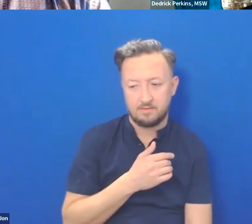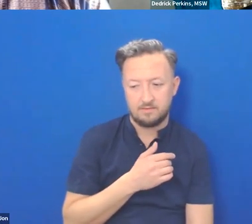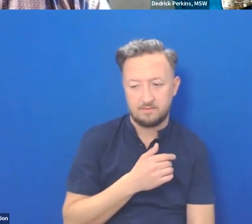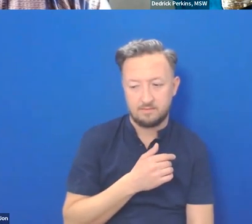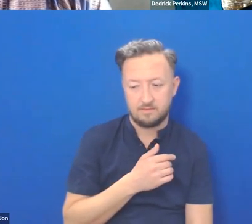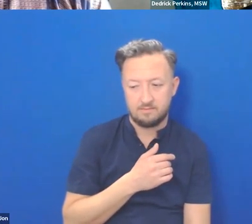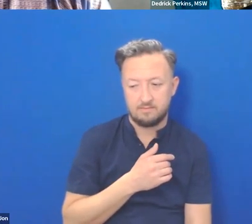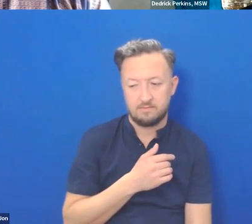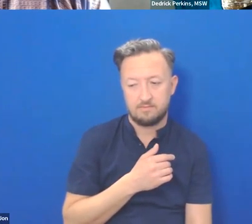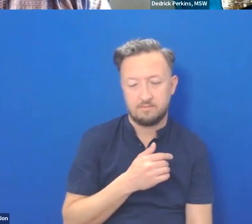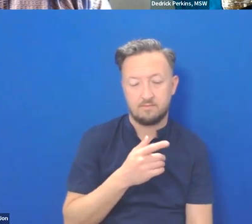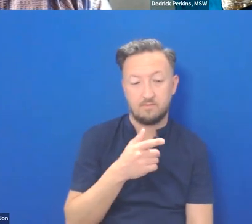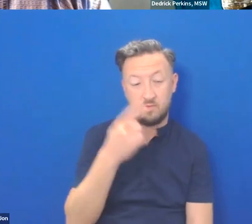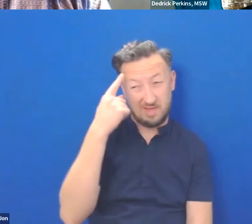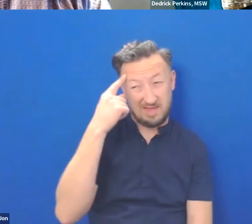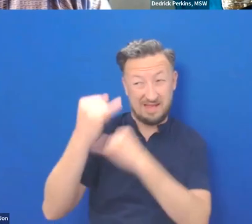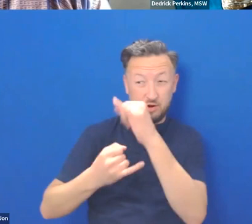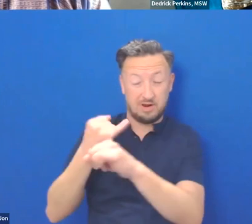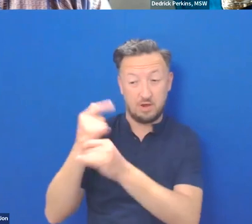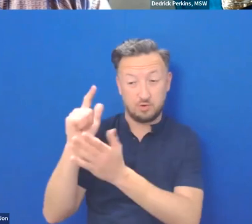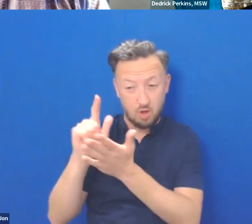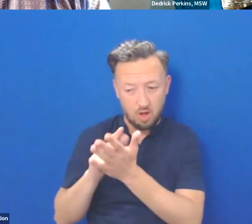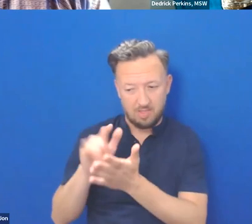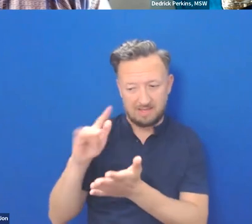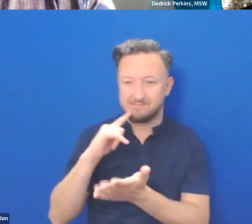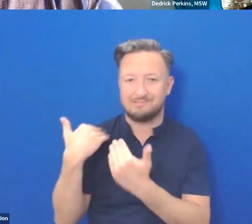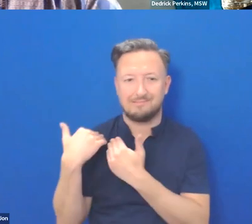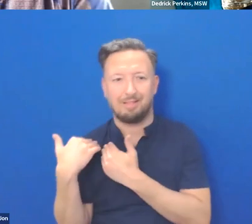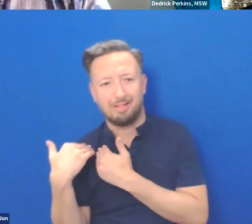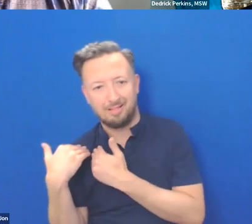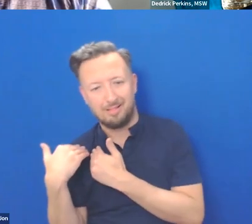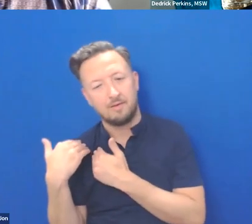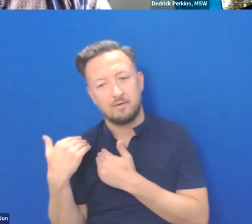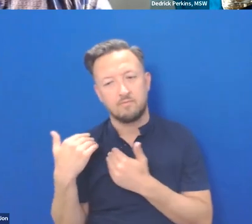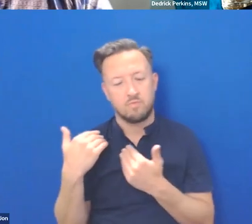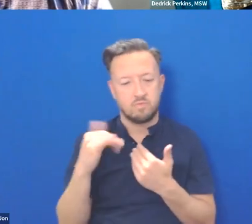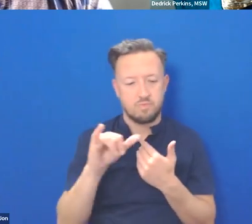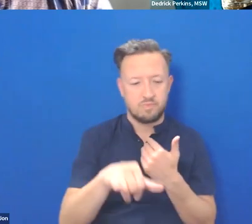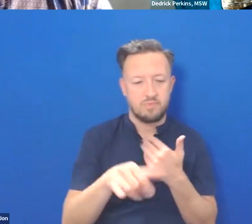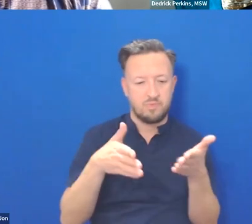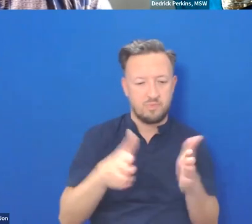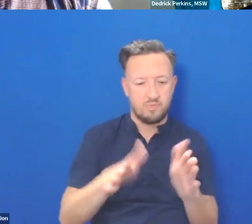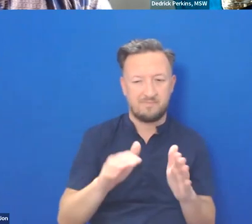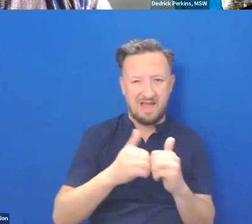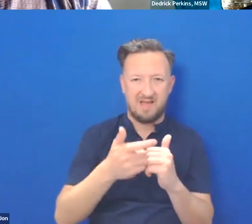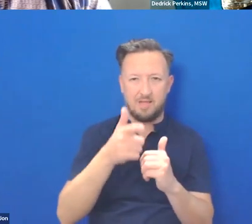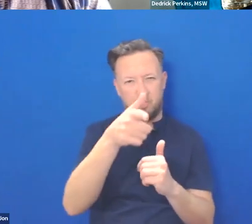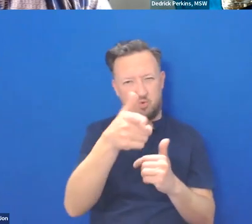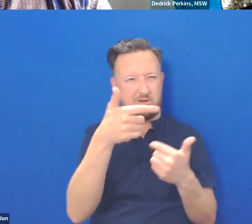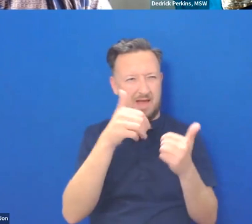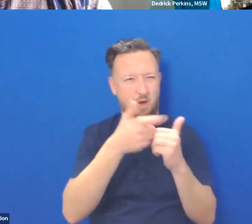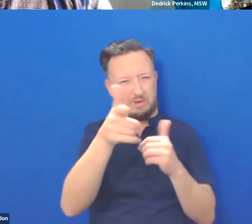about law, when you think about international law, it could be cumbersome. Right? And so the way in which you explain kind of the process